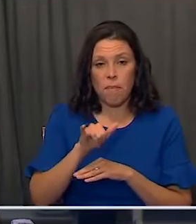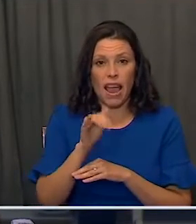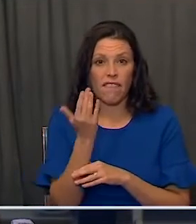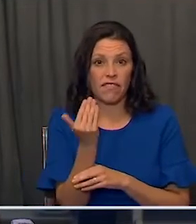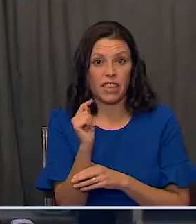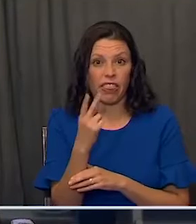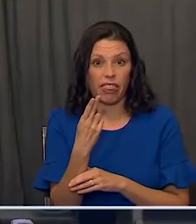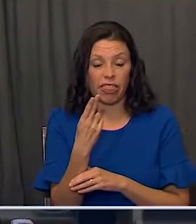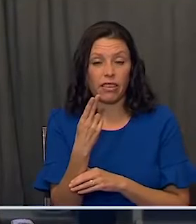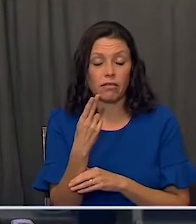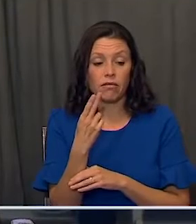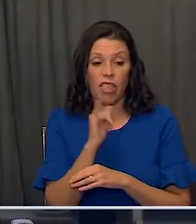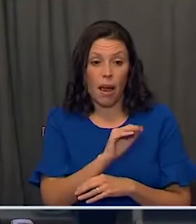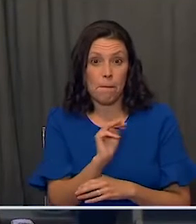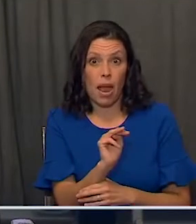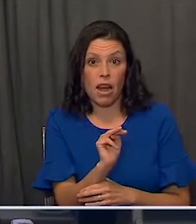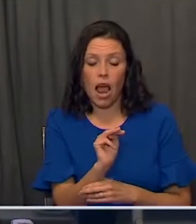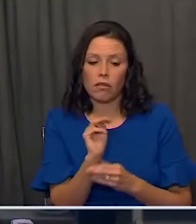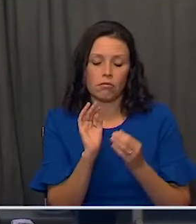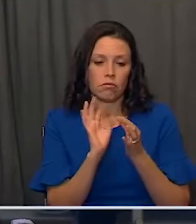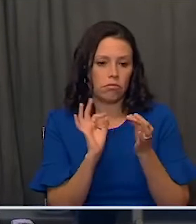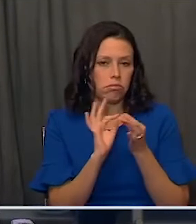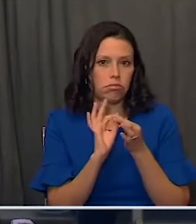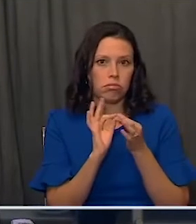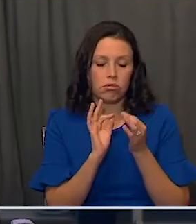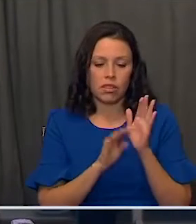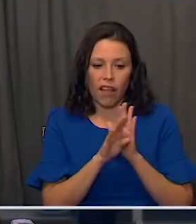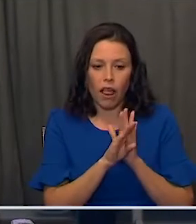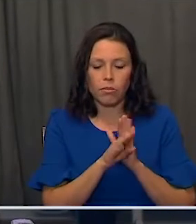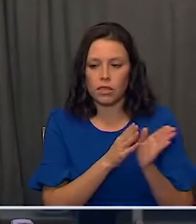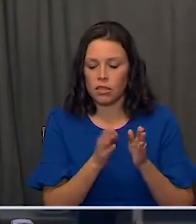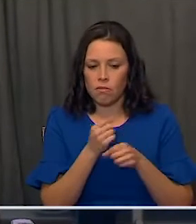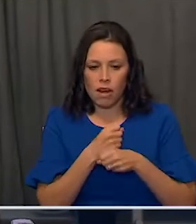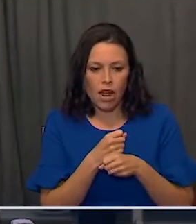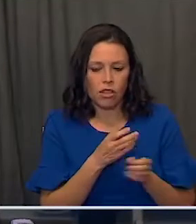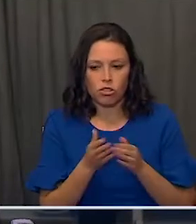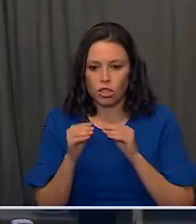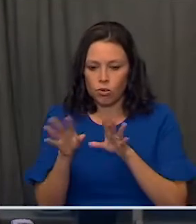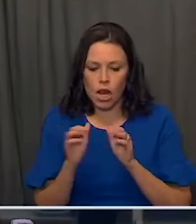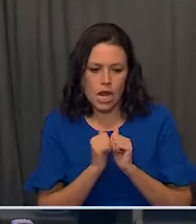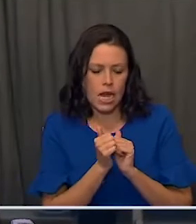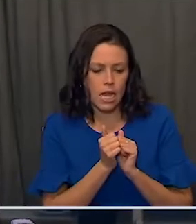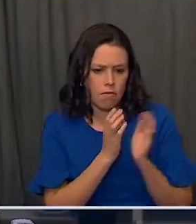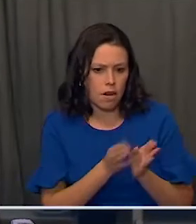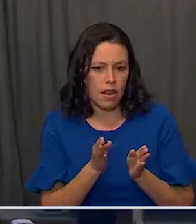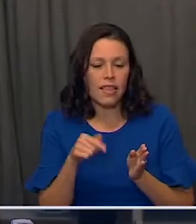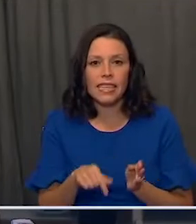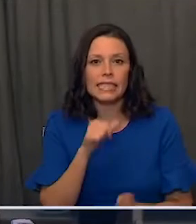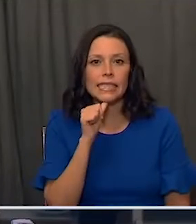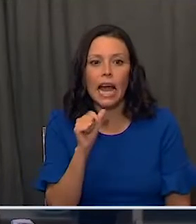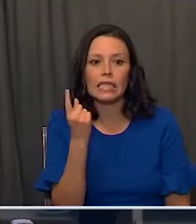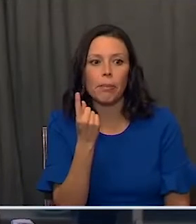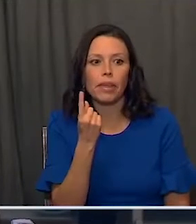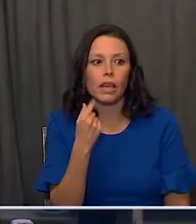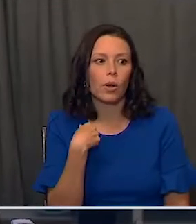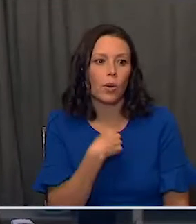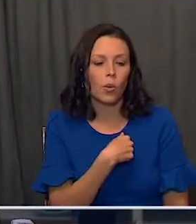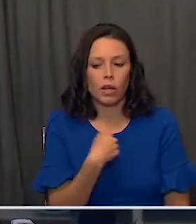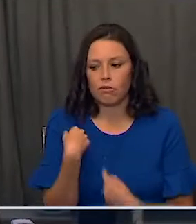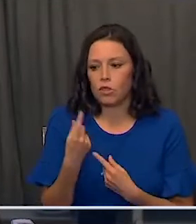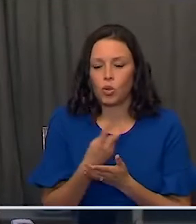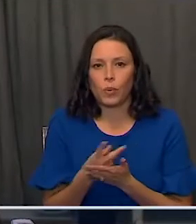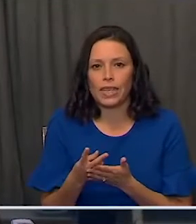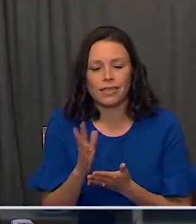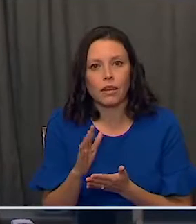That Monday, we started talking development, manufacturing and distribution. It's not a thought that we've had in the